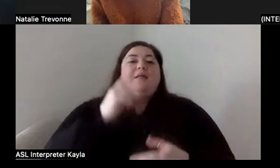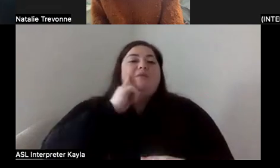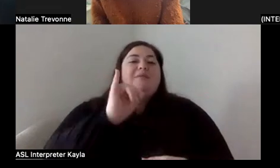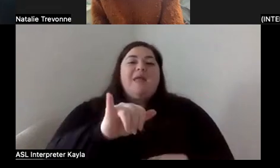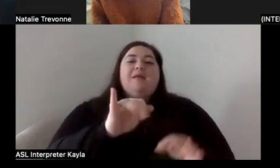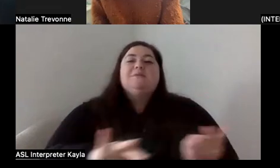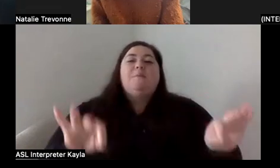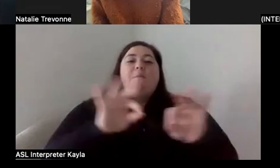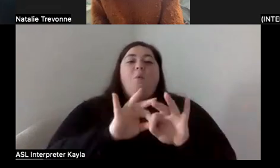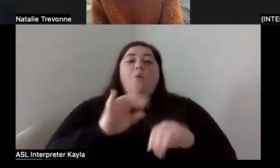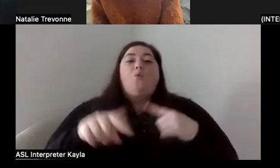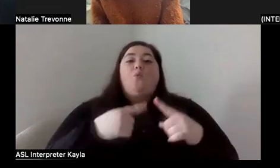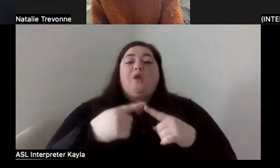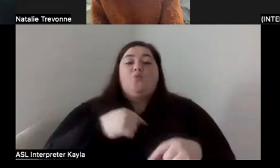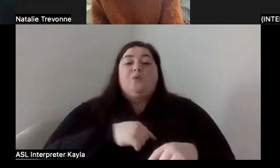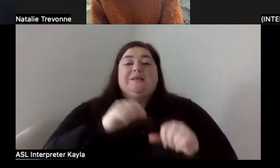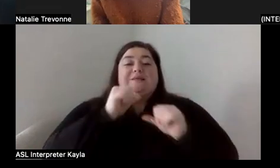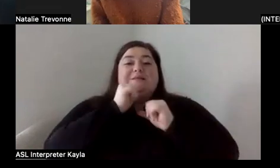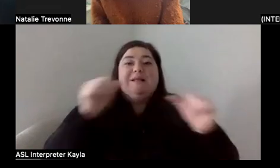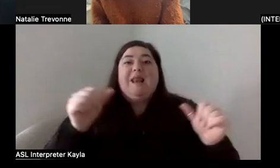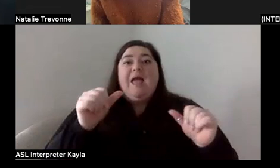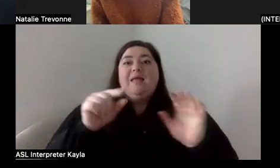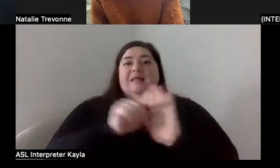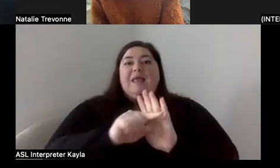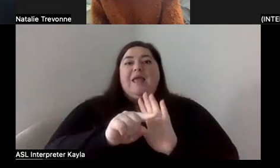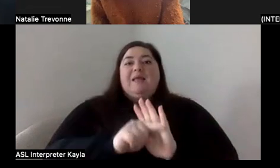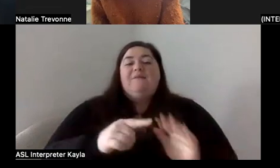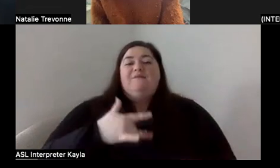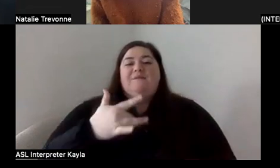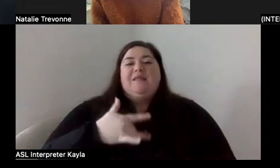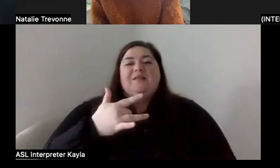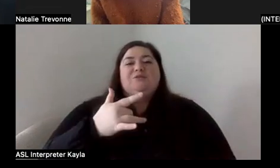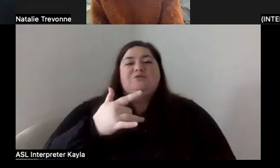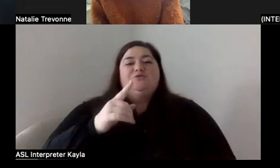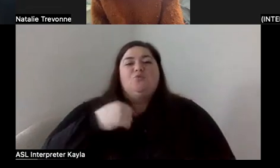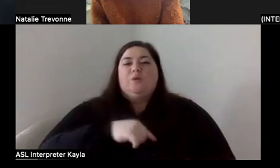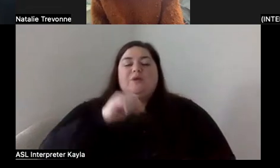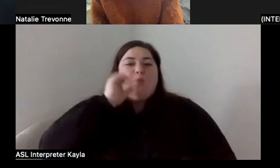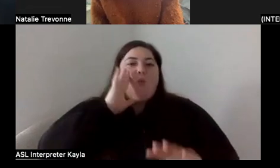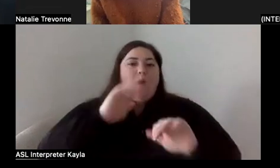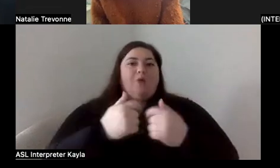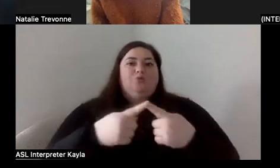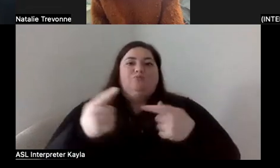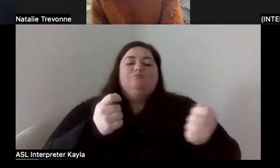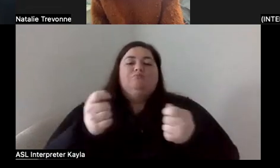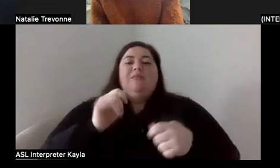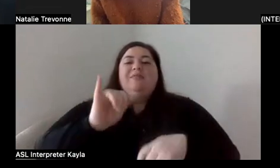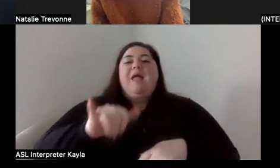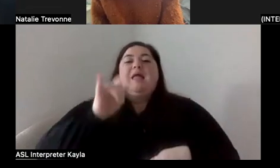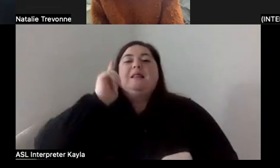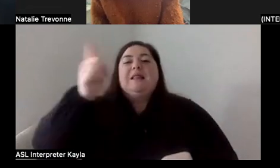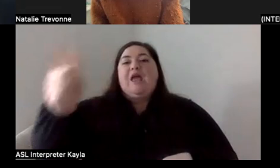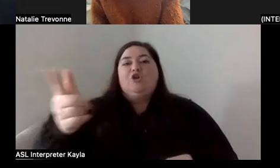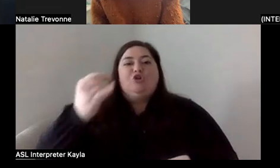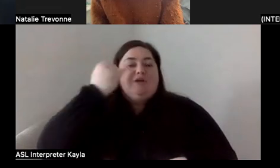because when we deny ourselves those negative feelings, we just don't know how they're going to bubble up, and how that could impact us in the long run. But when